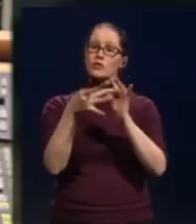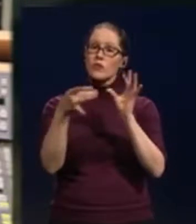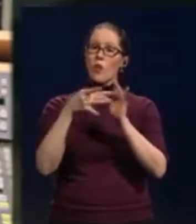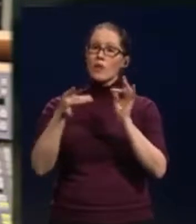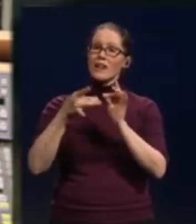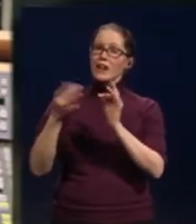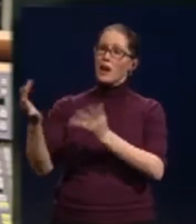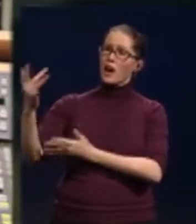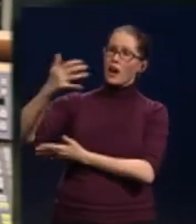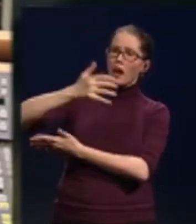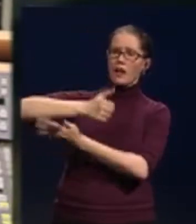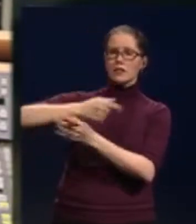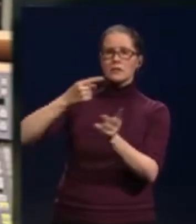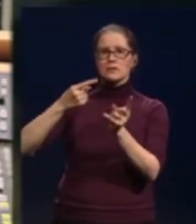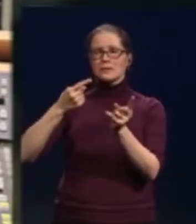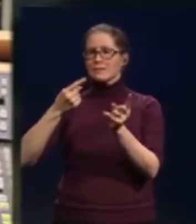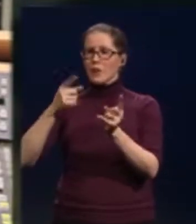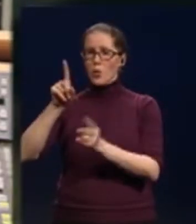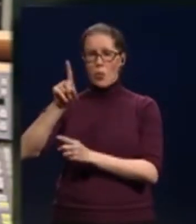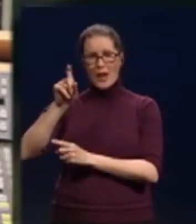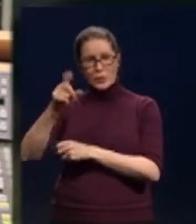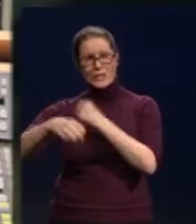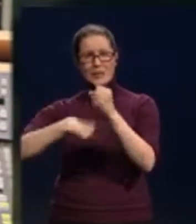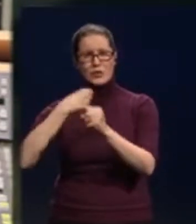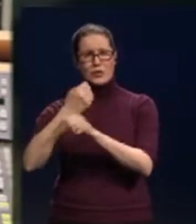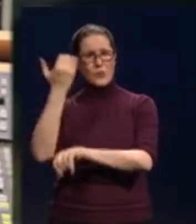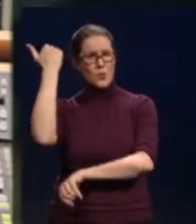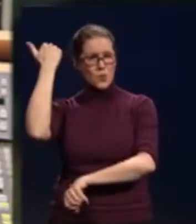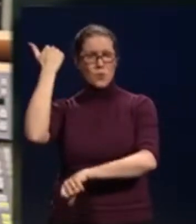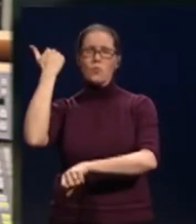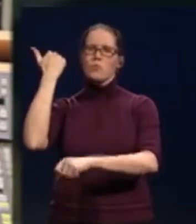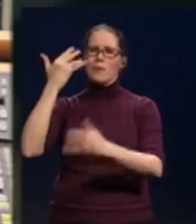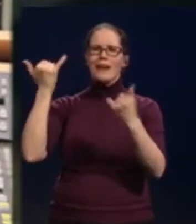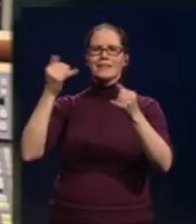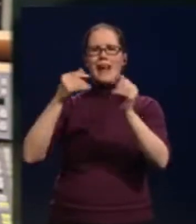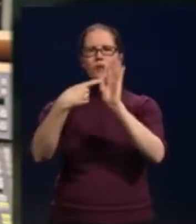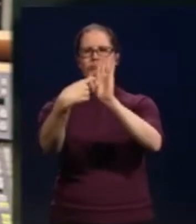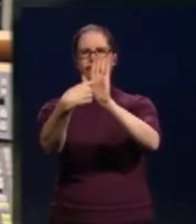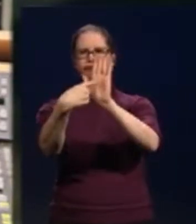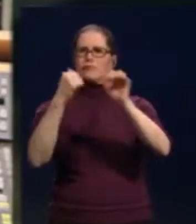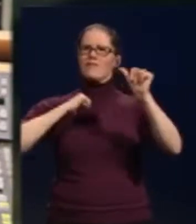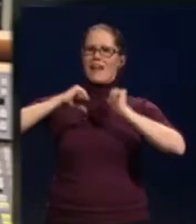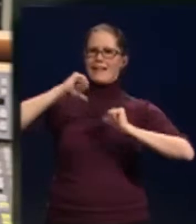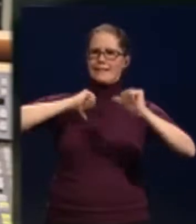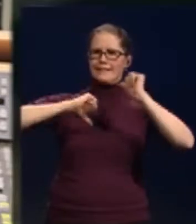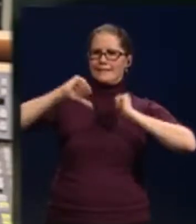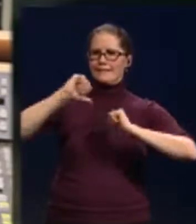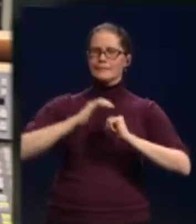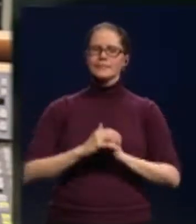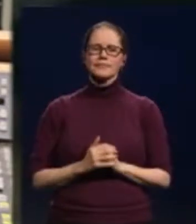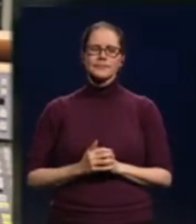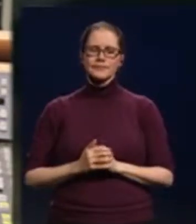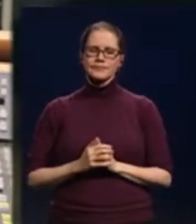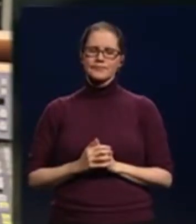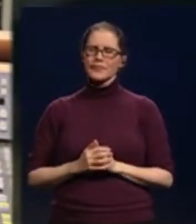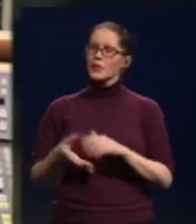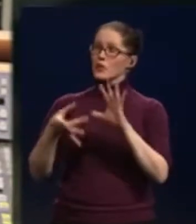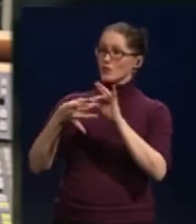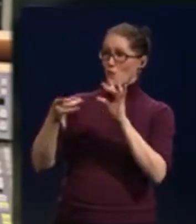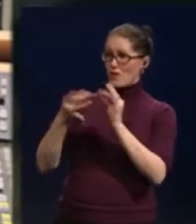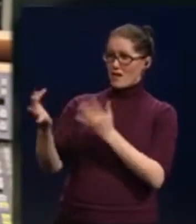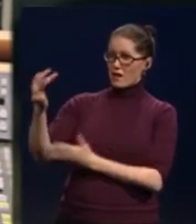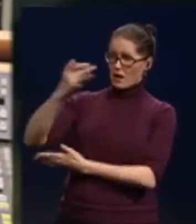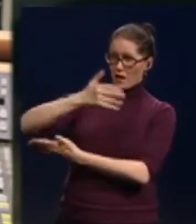Scotians that were gathered almost 100 years ago. The stories, the basic story elements were collected in the